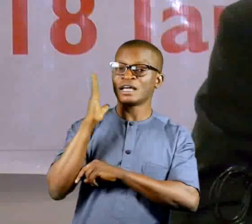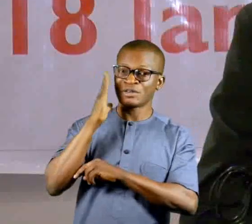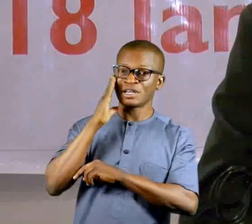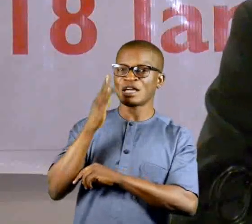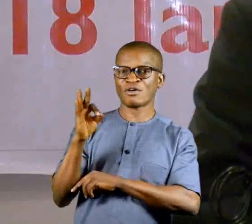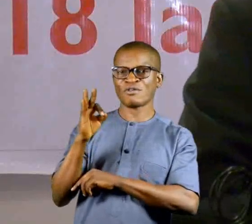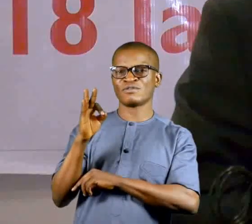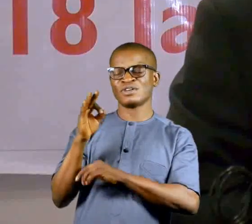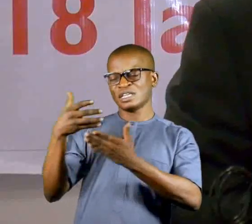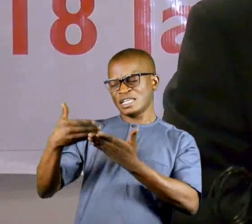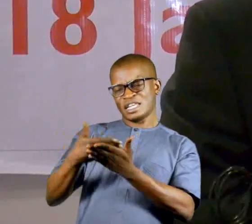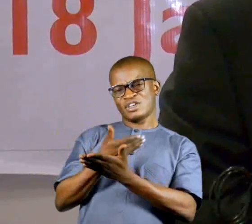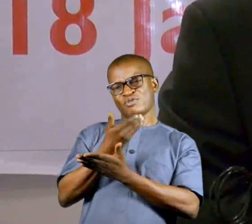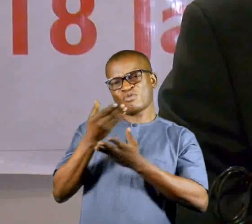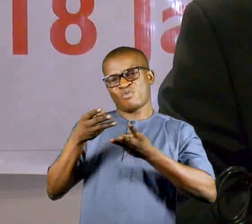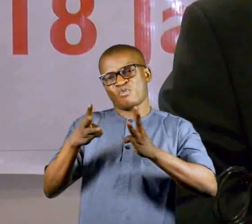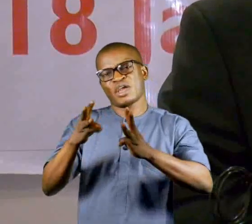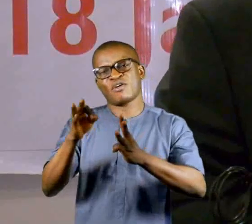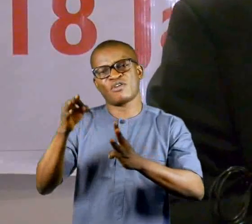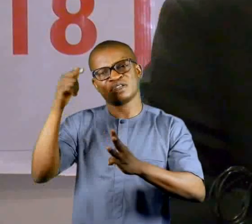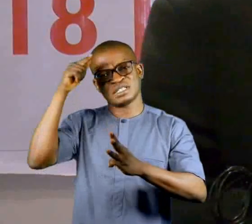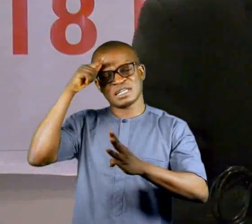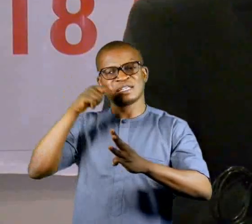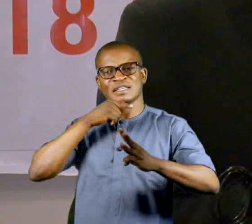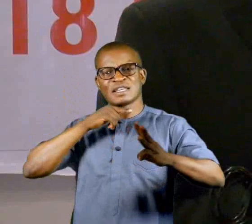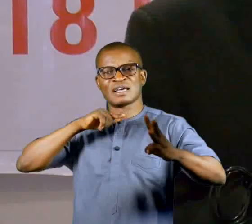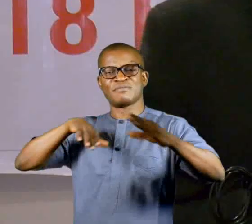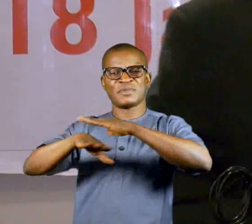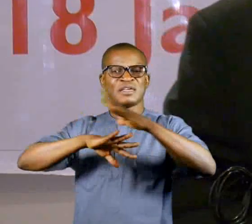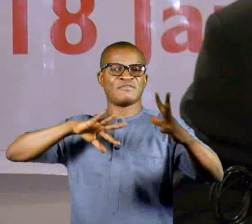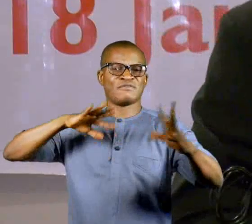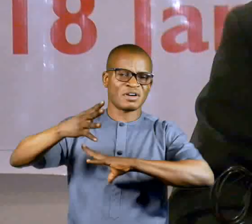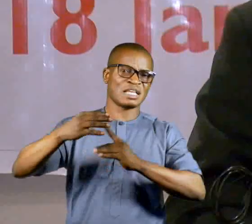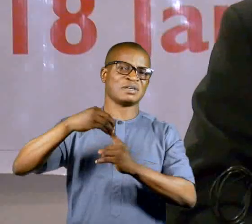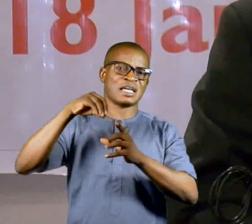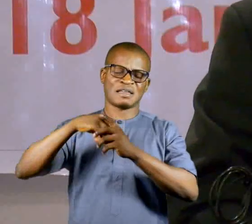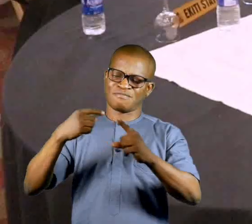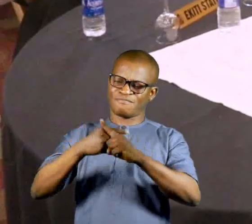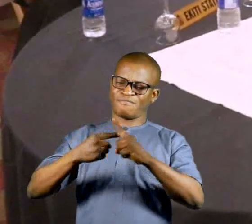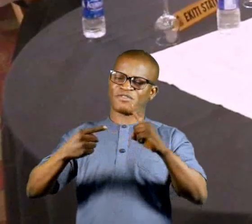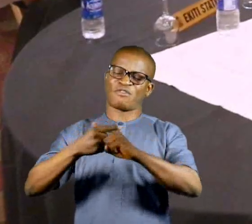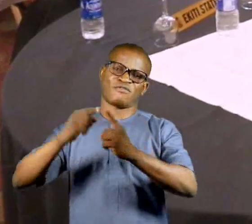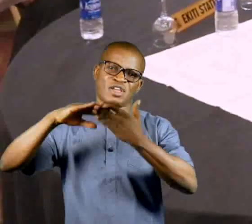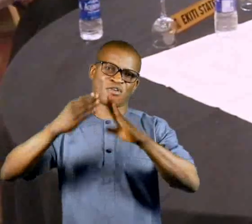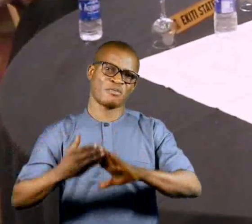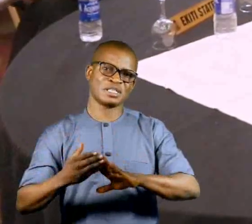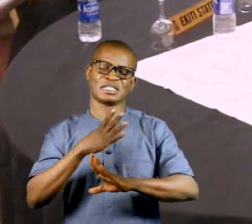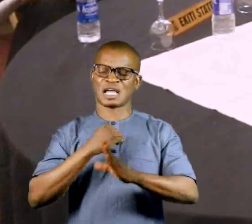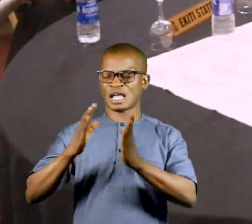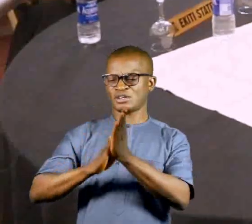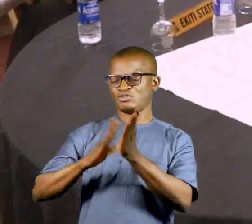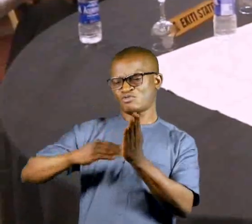SBBV trends such as conflict-related sexual violence and school-related